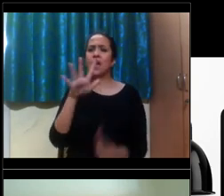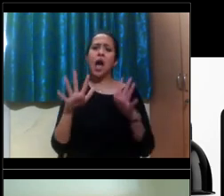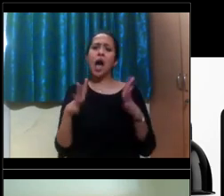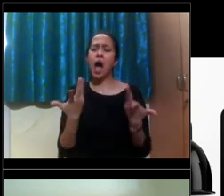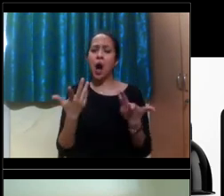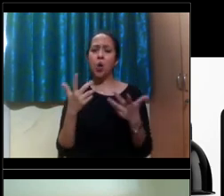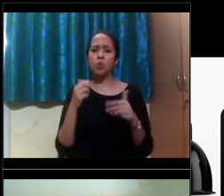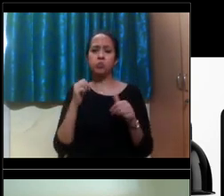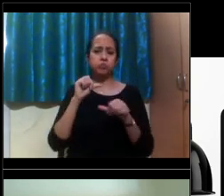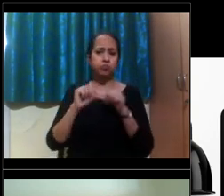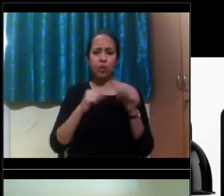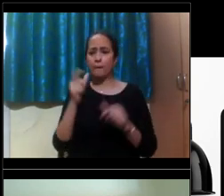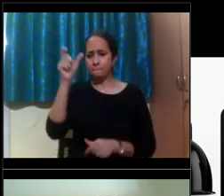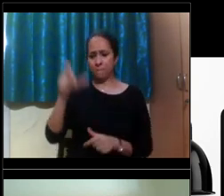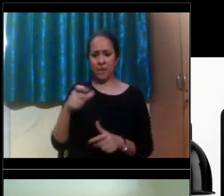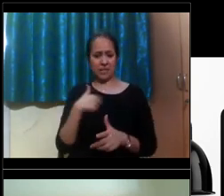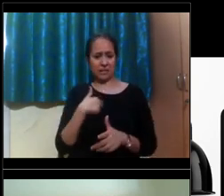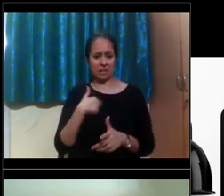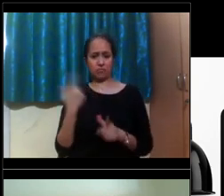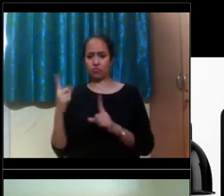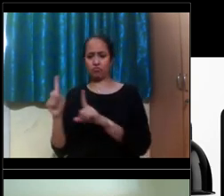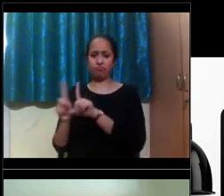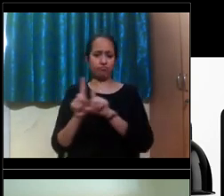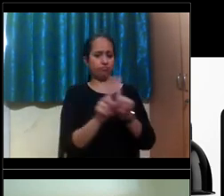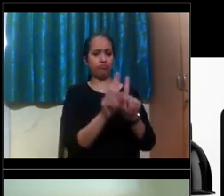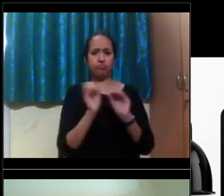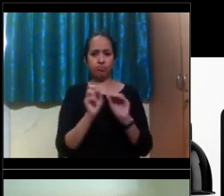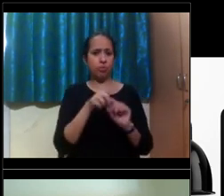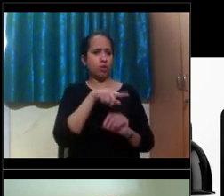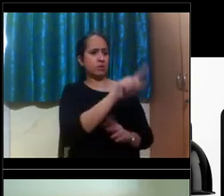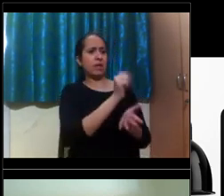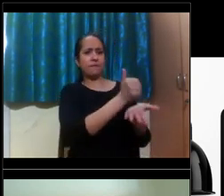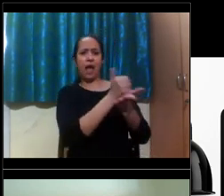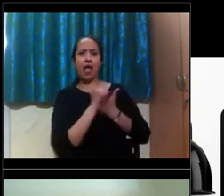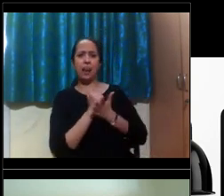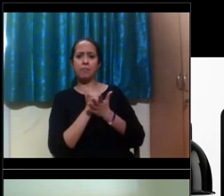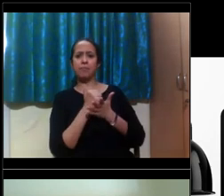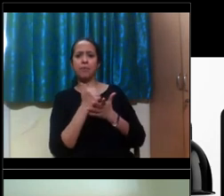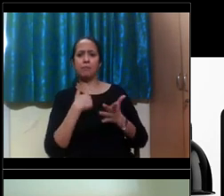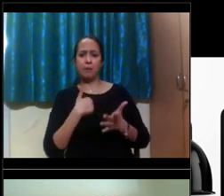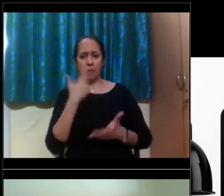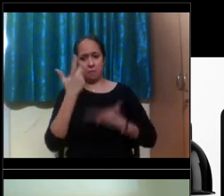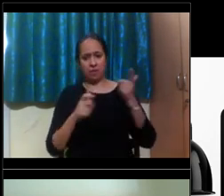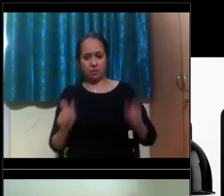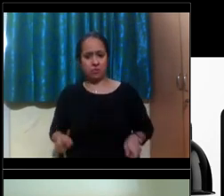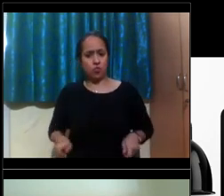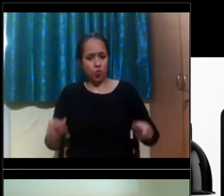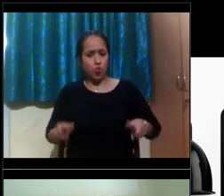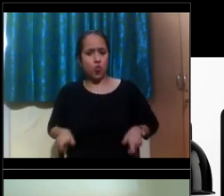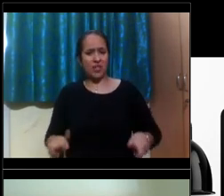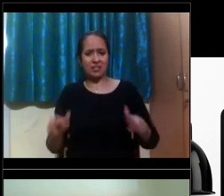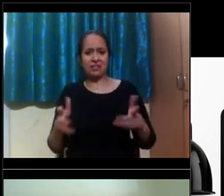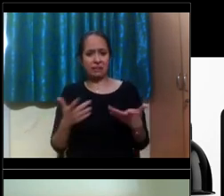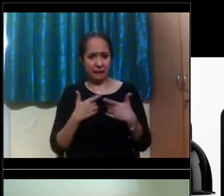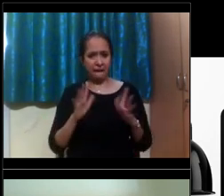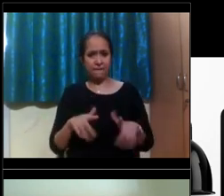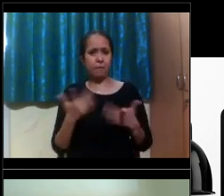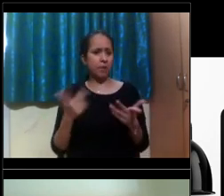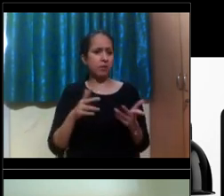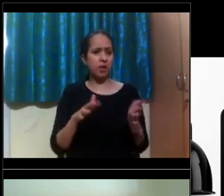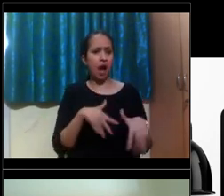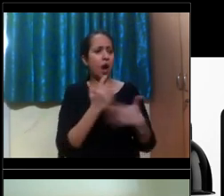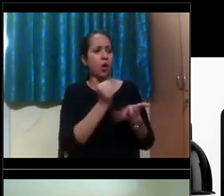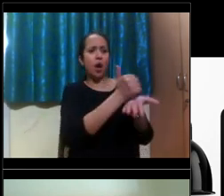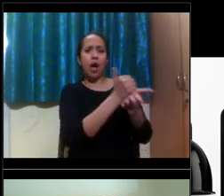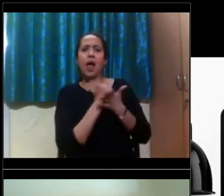a caretaker for a student on a wheelchair, um, you know, suffering from, um, any kind of muscular disability, for example? Christine,